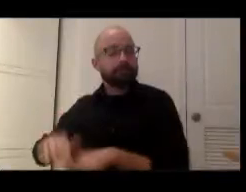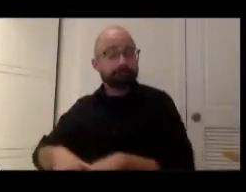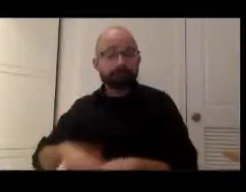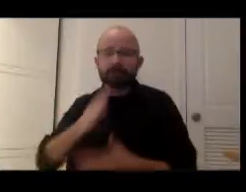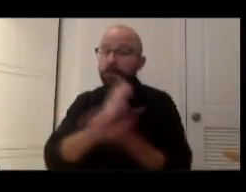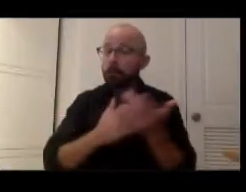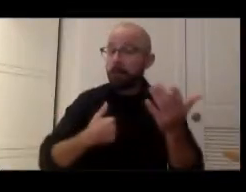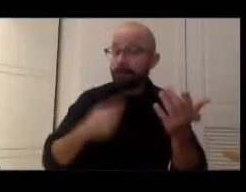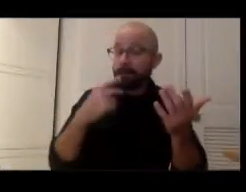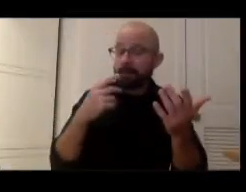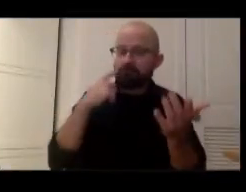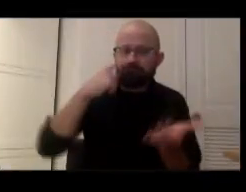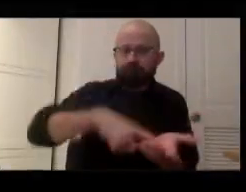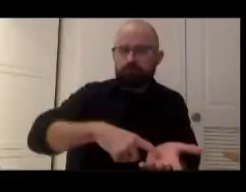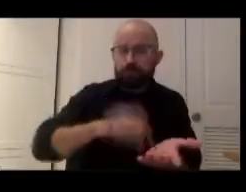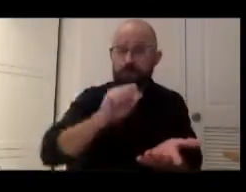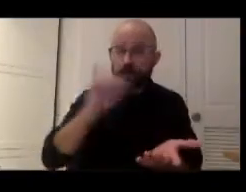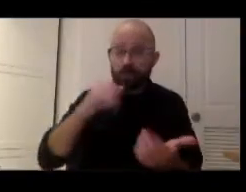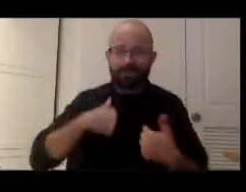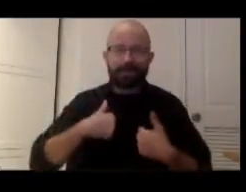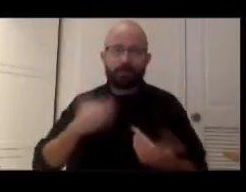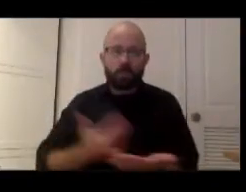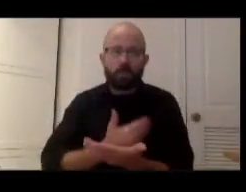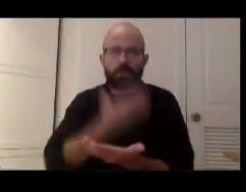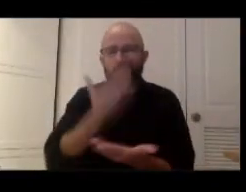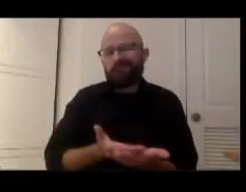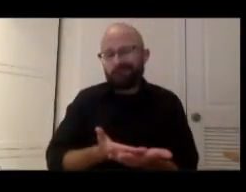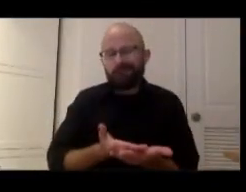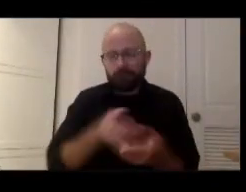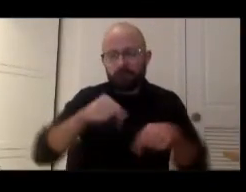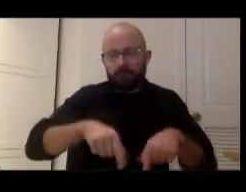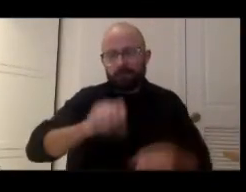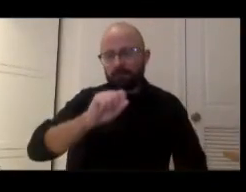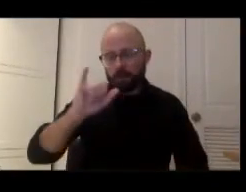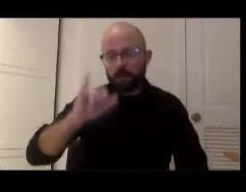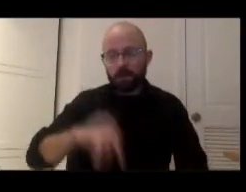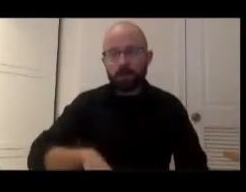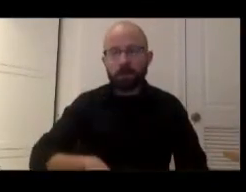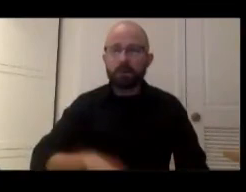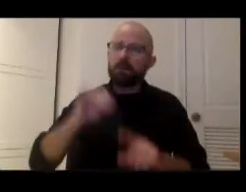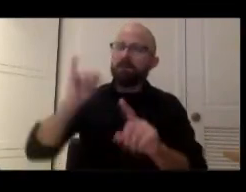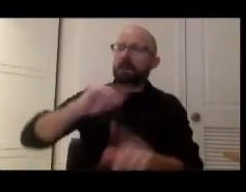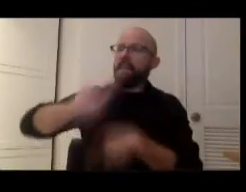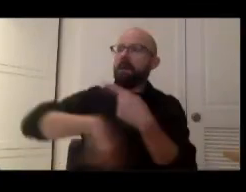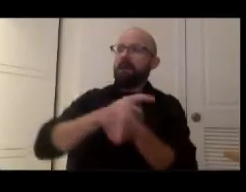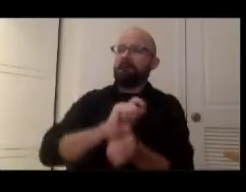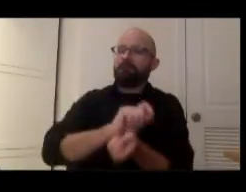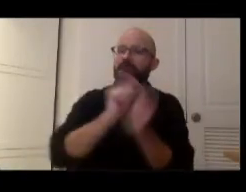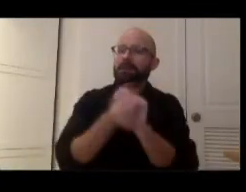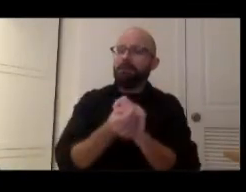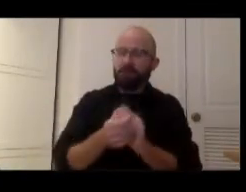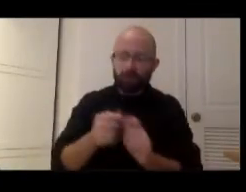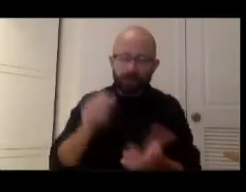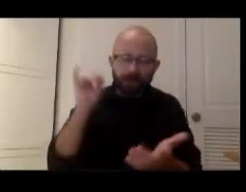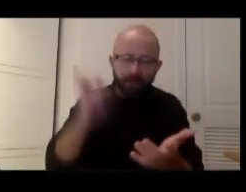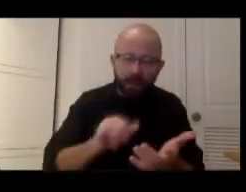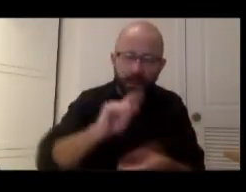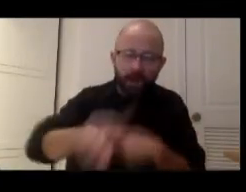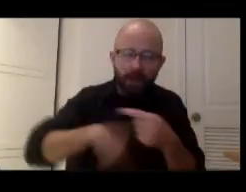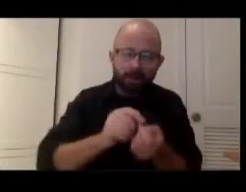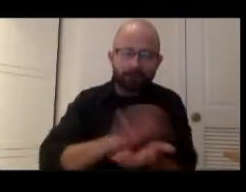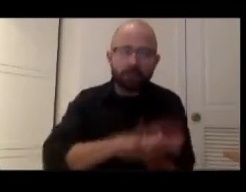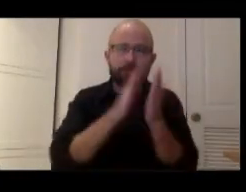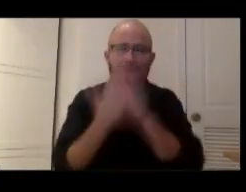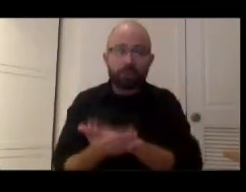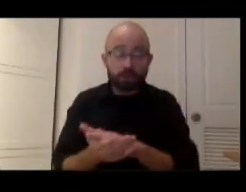Smithsonian and I'm uh newly here um is that kind of change that kind of transformation and what I think I what I love about